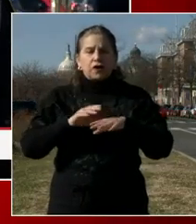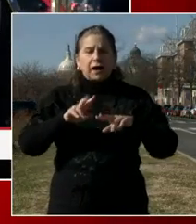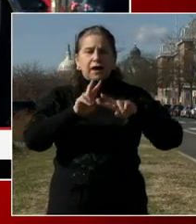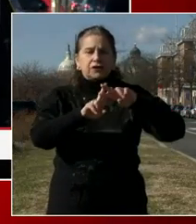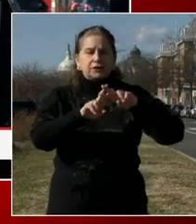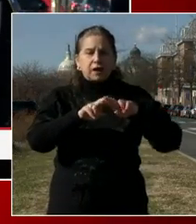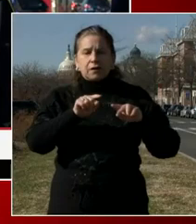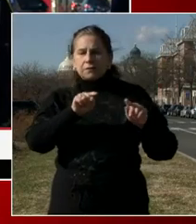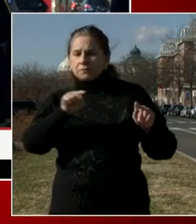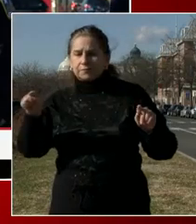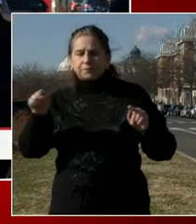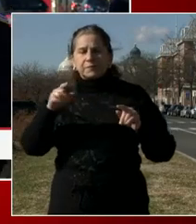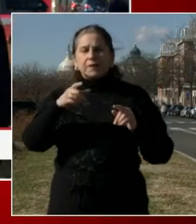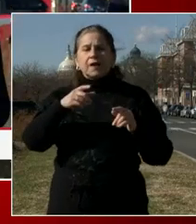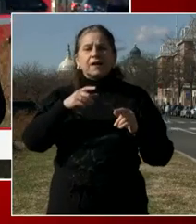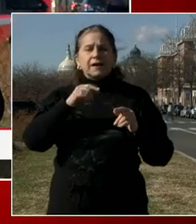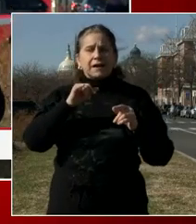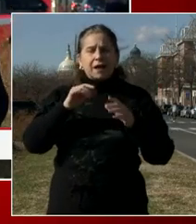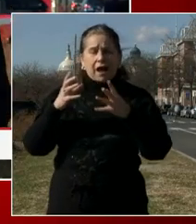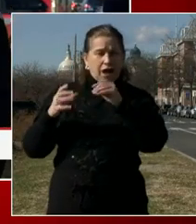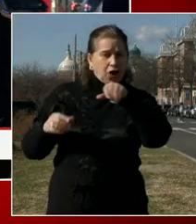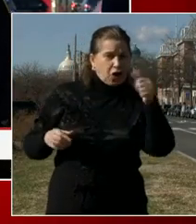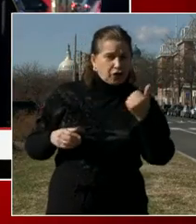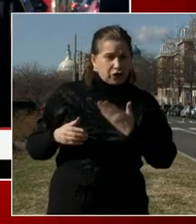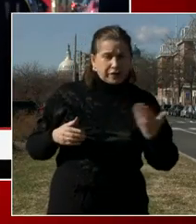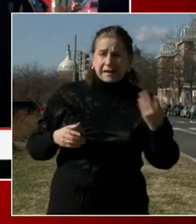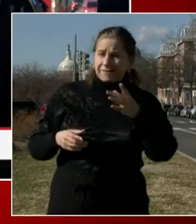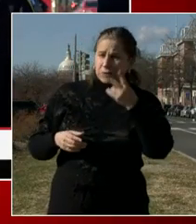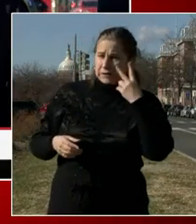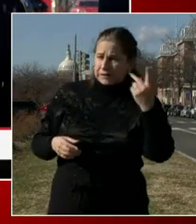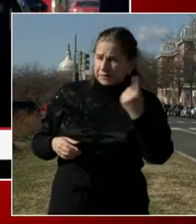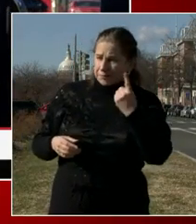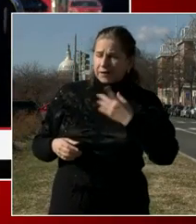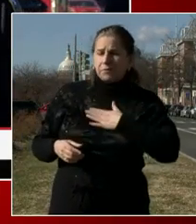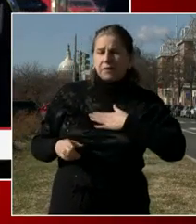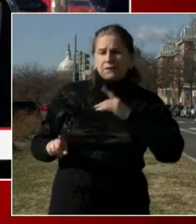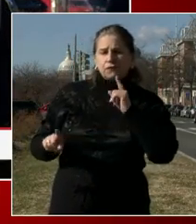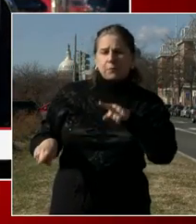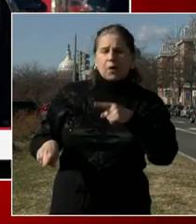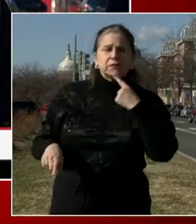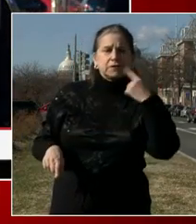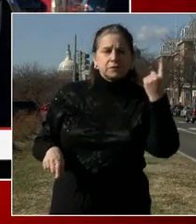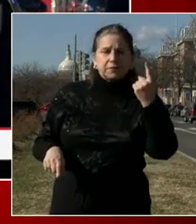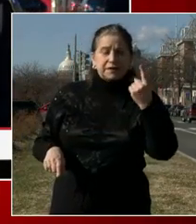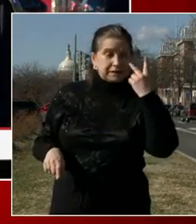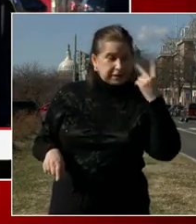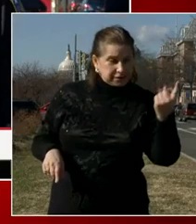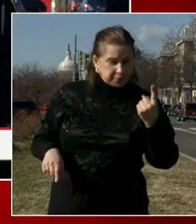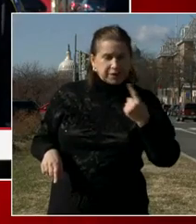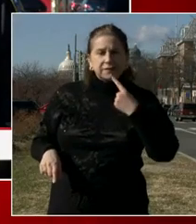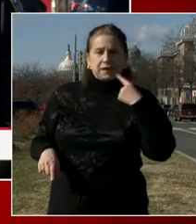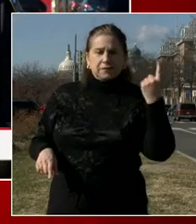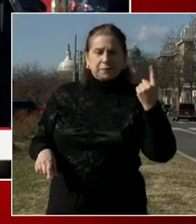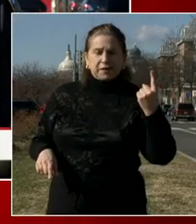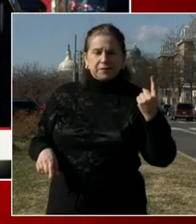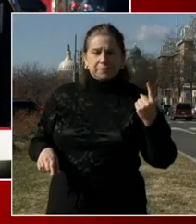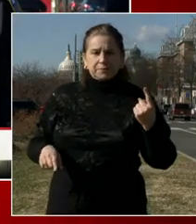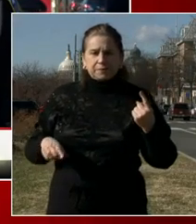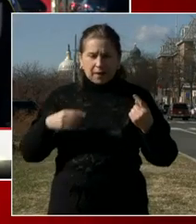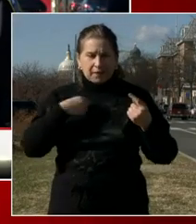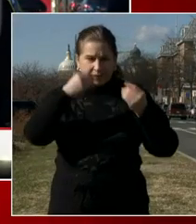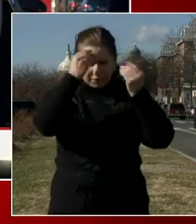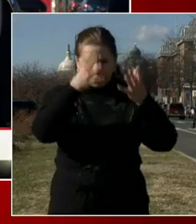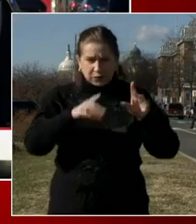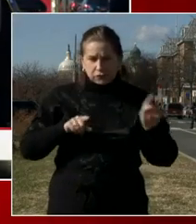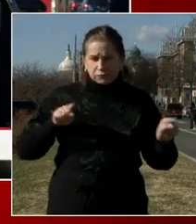something. And I'm glad that you've been doing that over the last several days, and our agencies have been following up